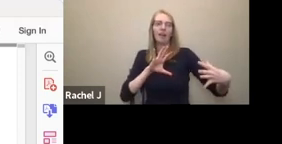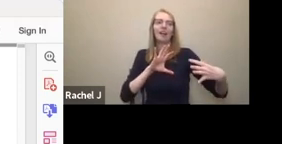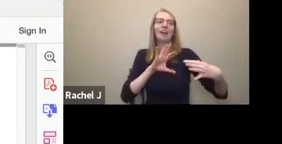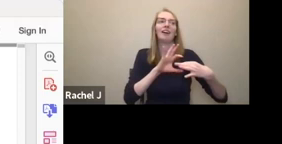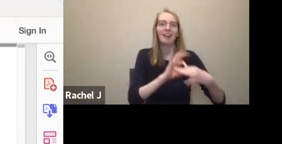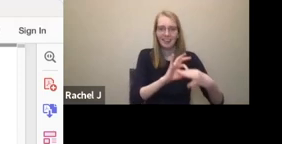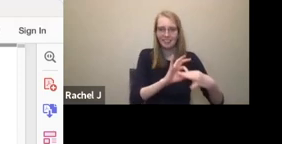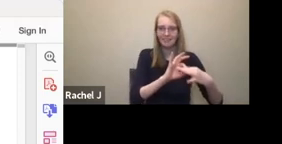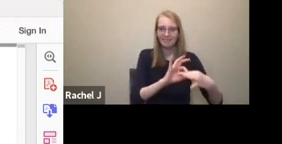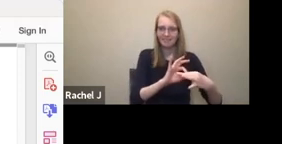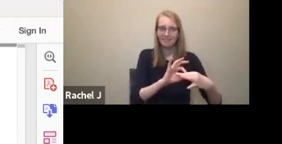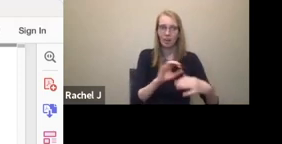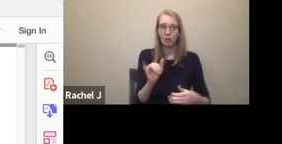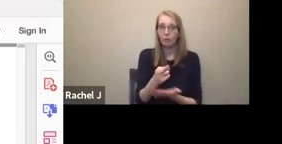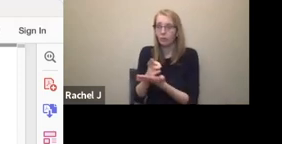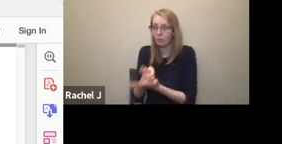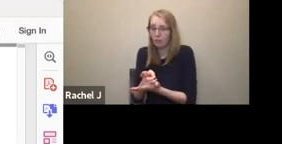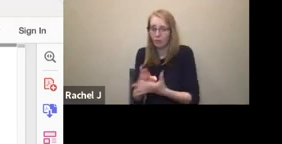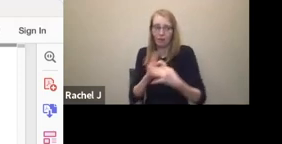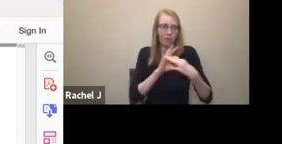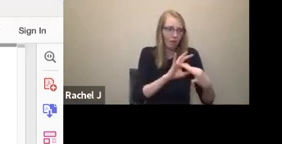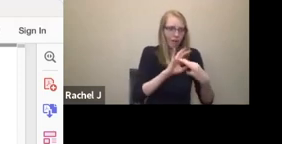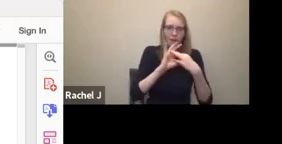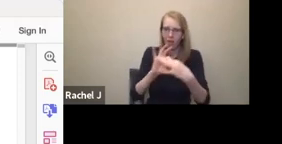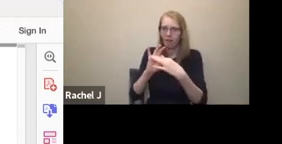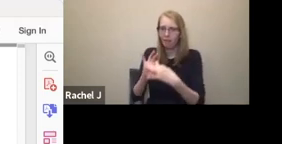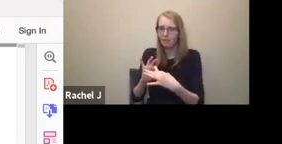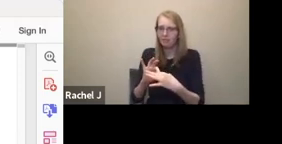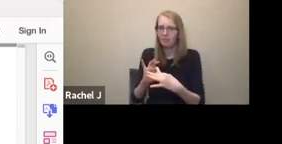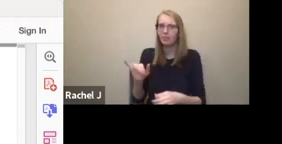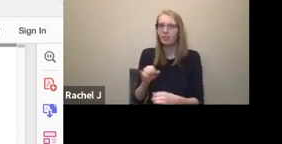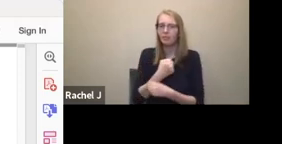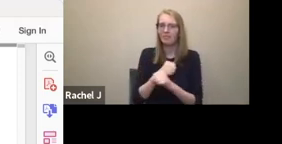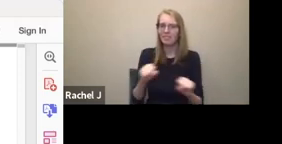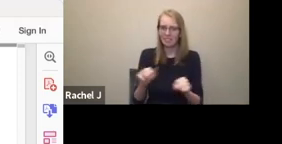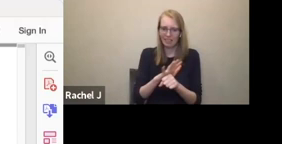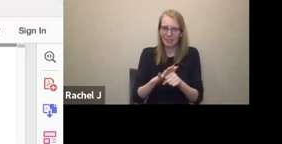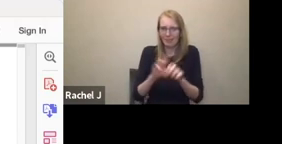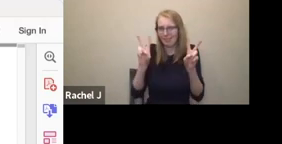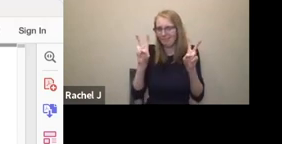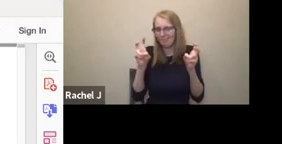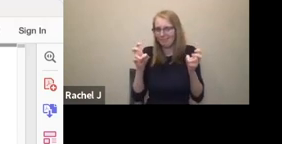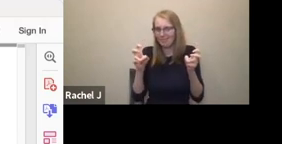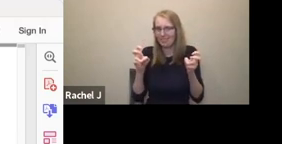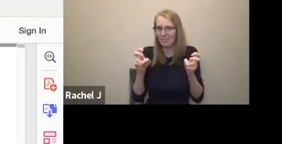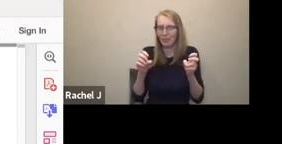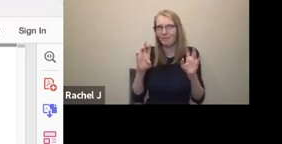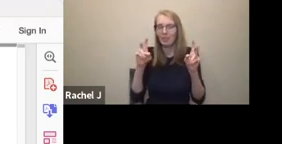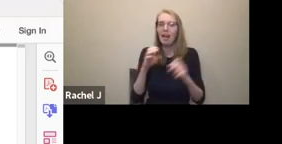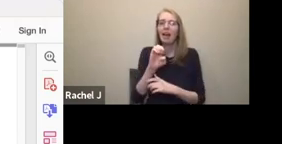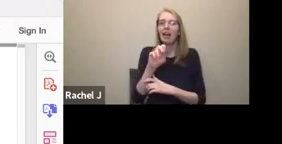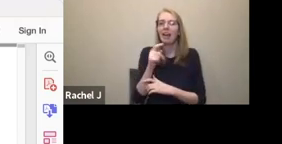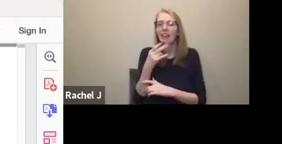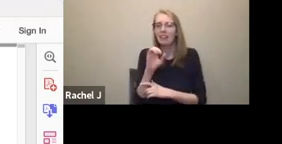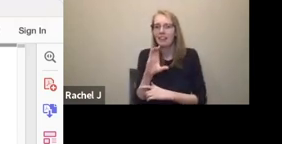-centering of those relationships in, I guess, like that safe space or what we often refer to as ethical space, a concept that